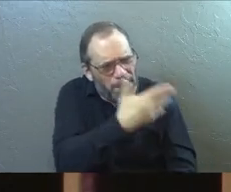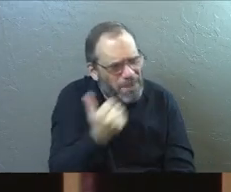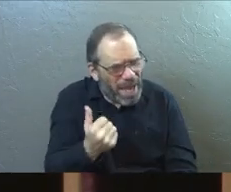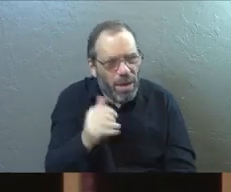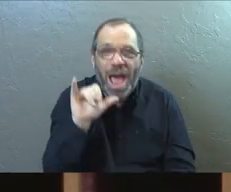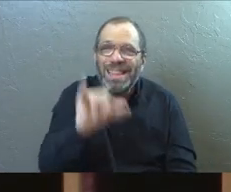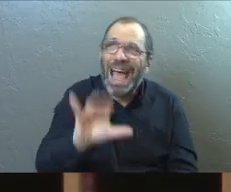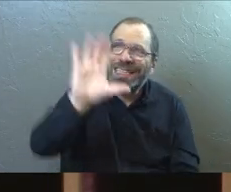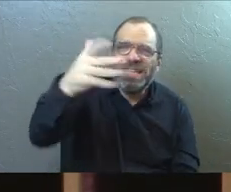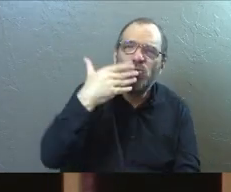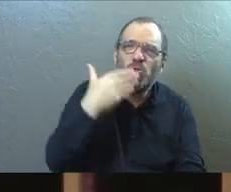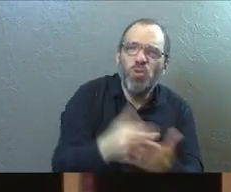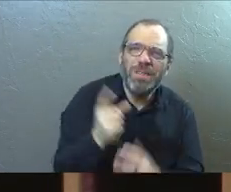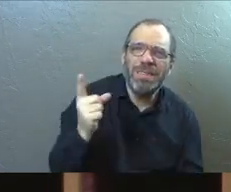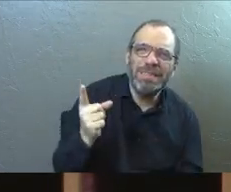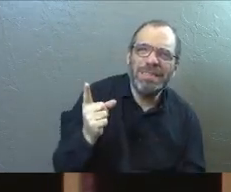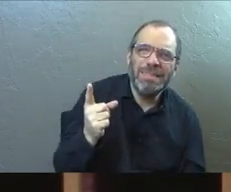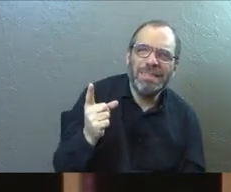That's the goodness of God.